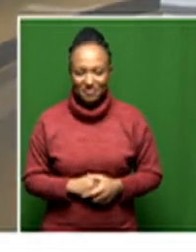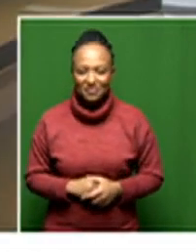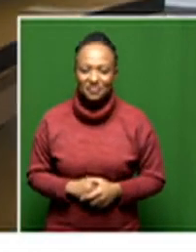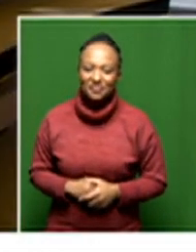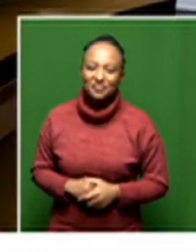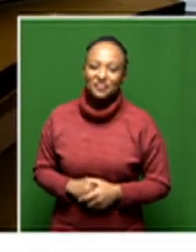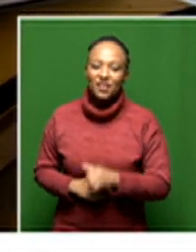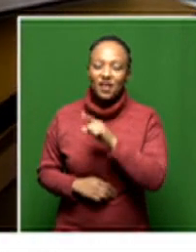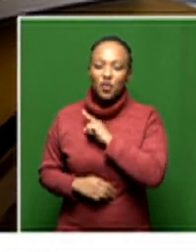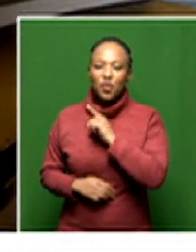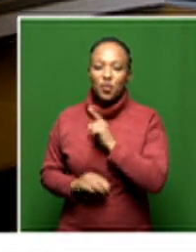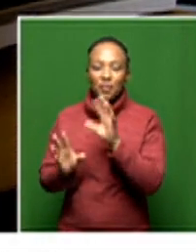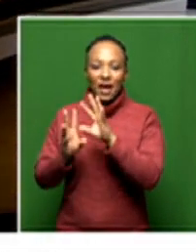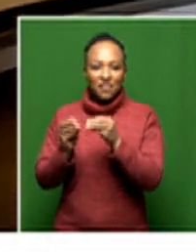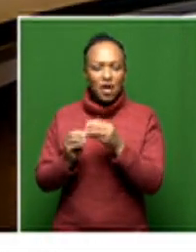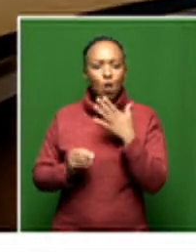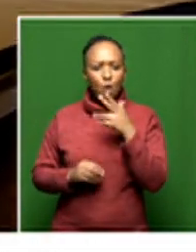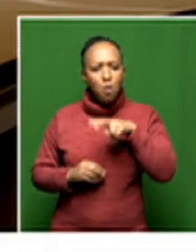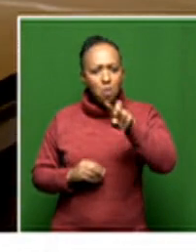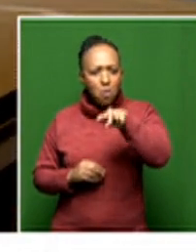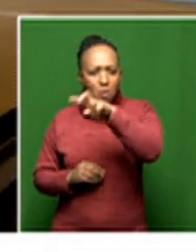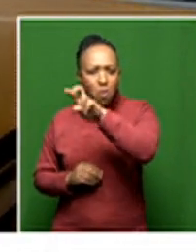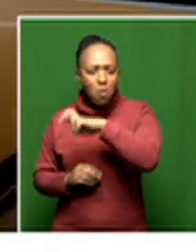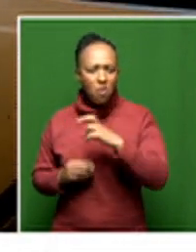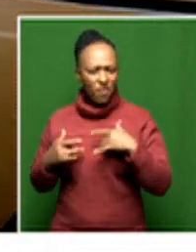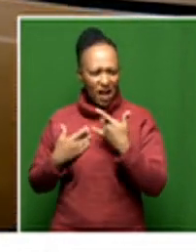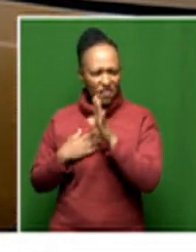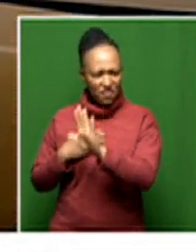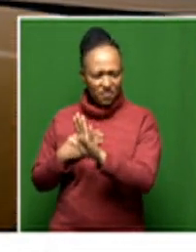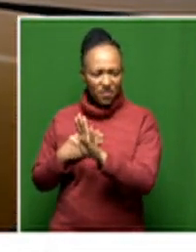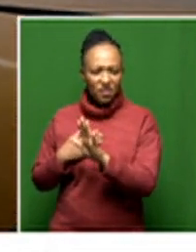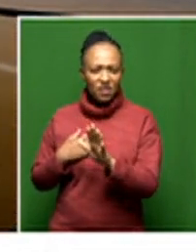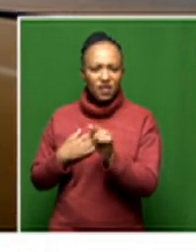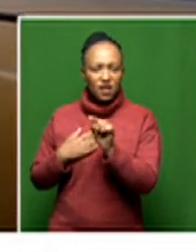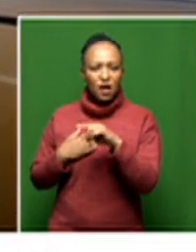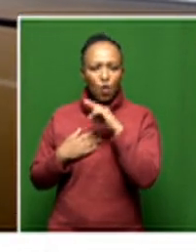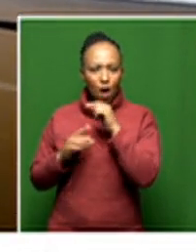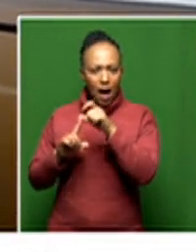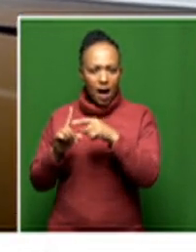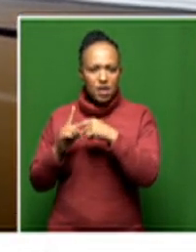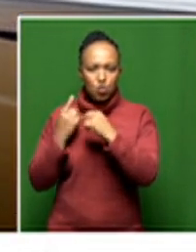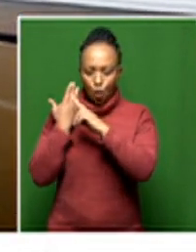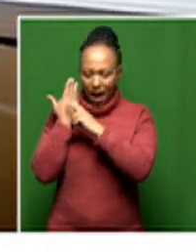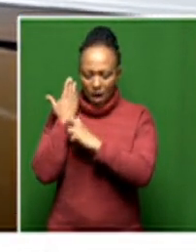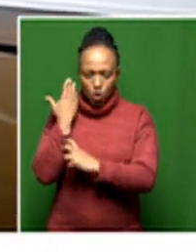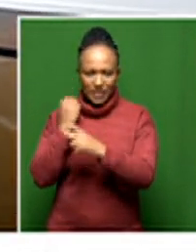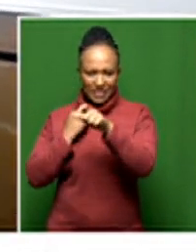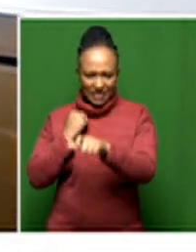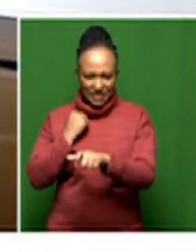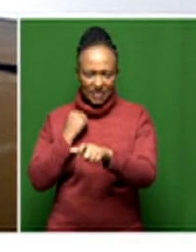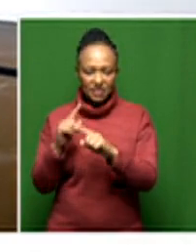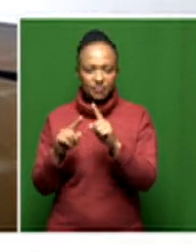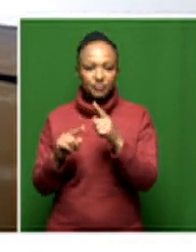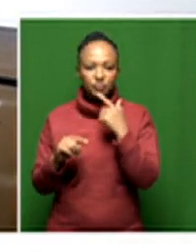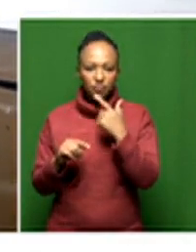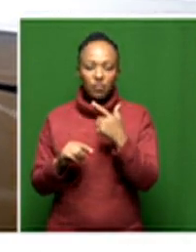but you know it all sounds so adventurous your entire life but you're of course an archaeologist and a um a